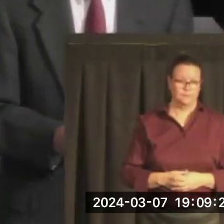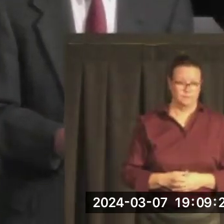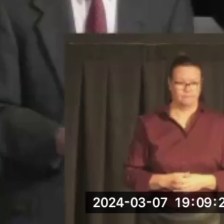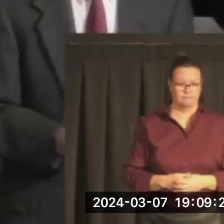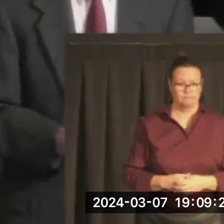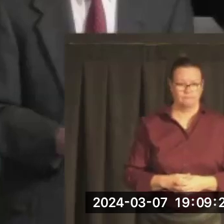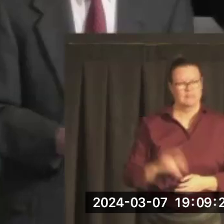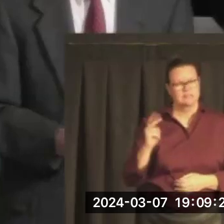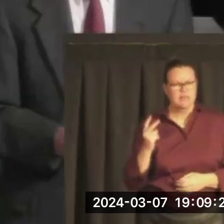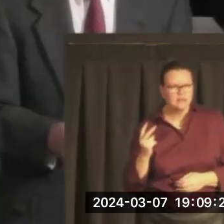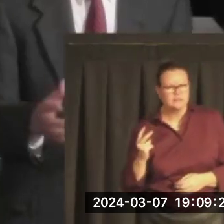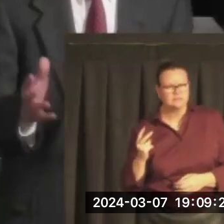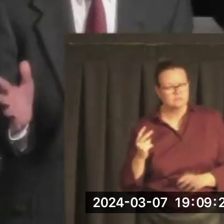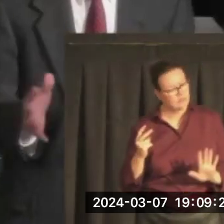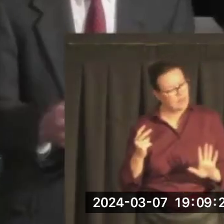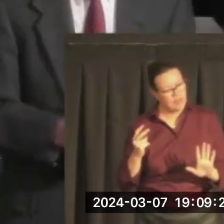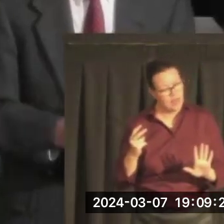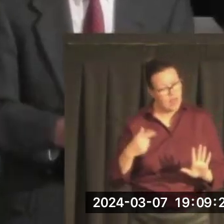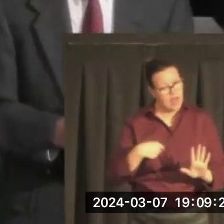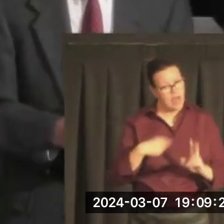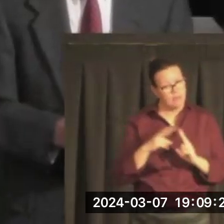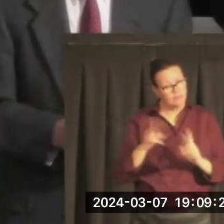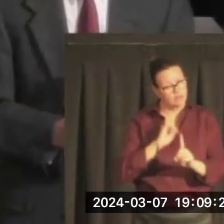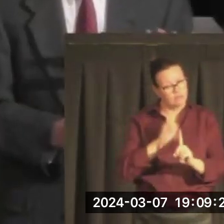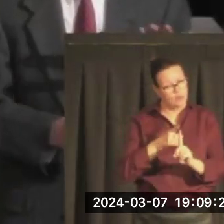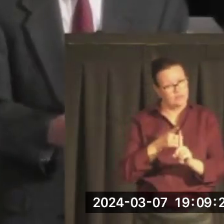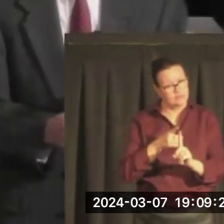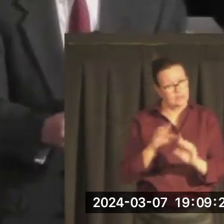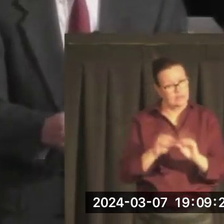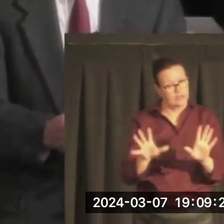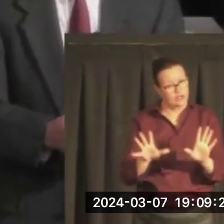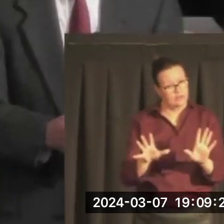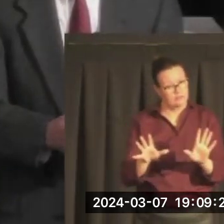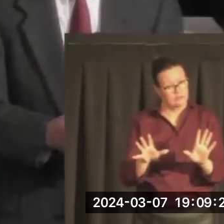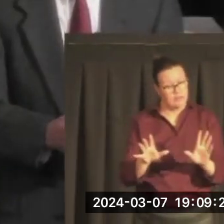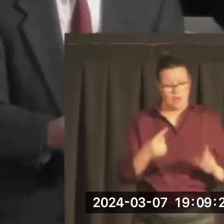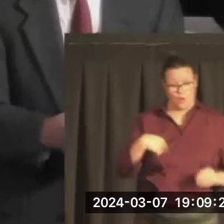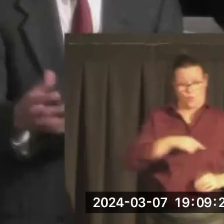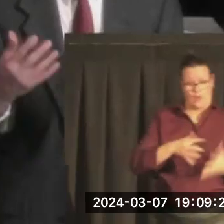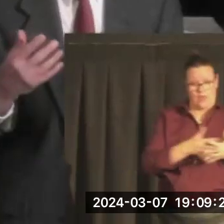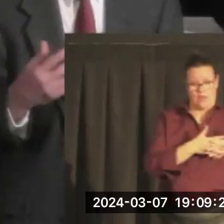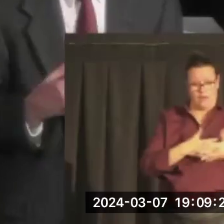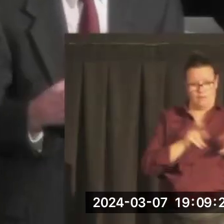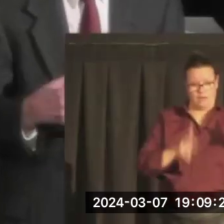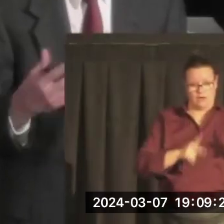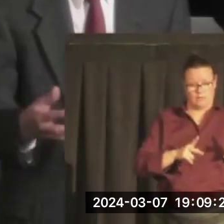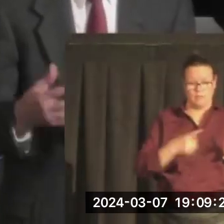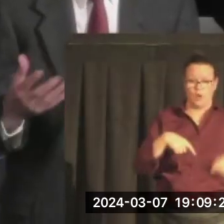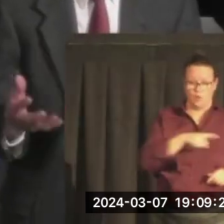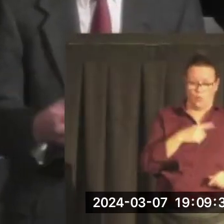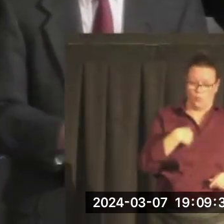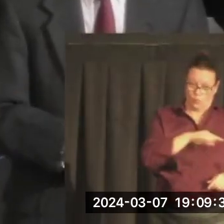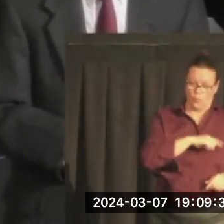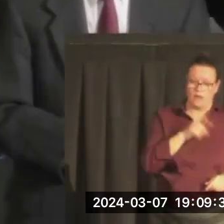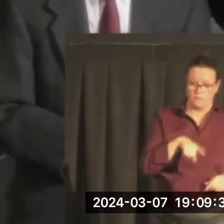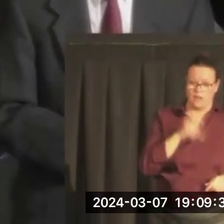And secondly, and I'm being pointed here, the people who elect them have to have some notion of character and